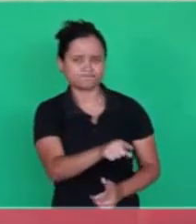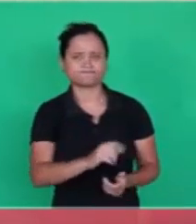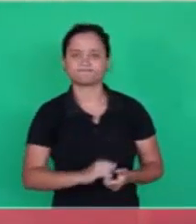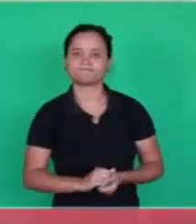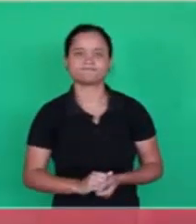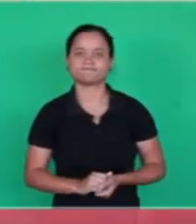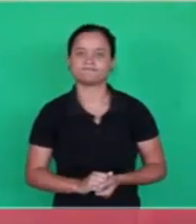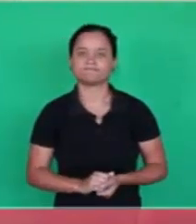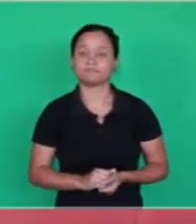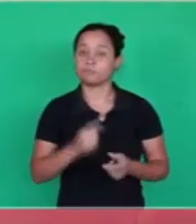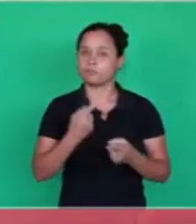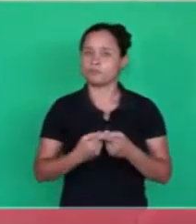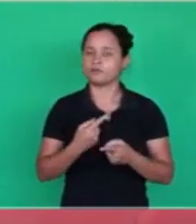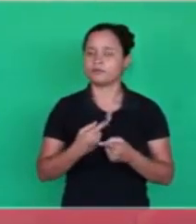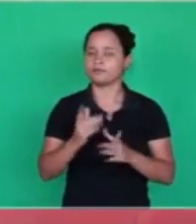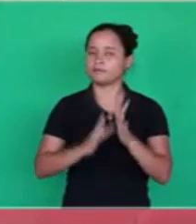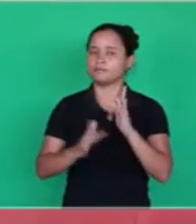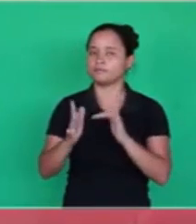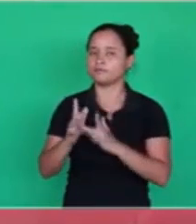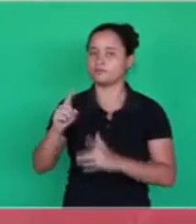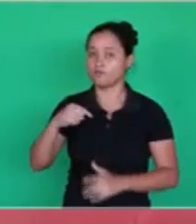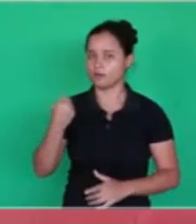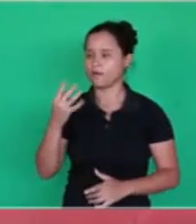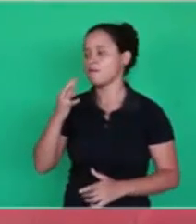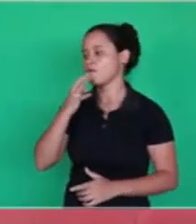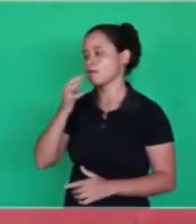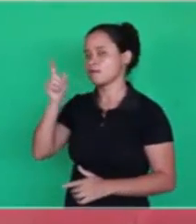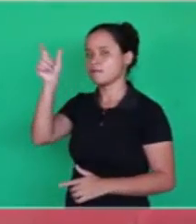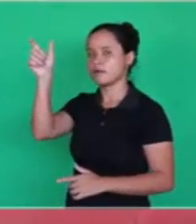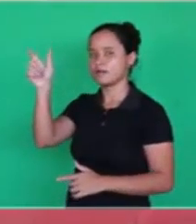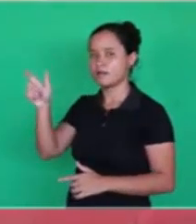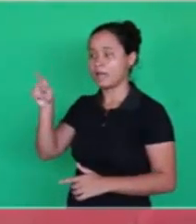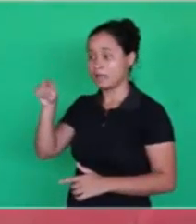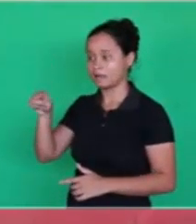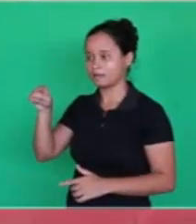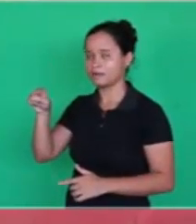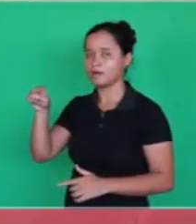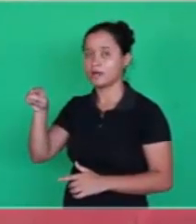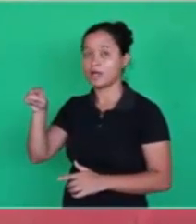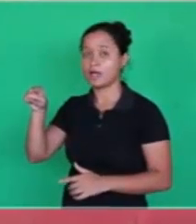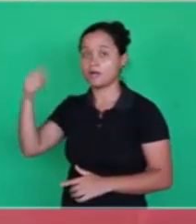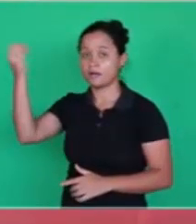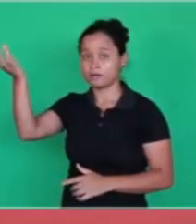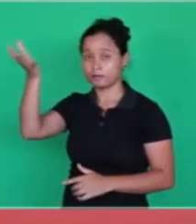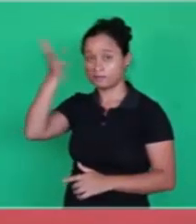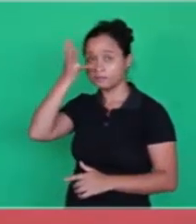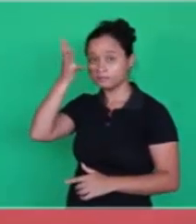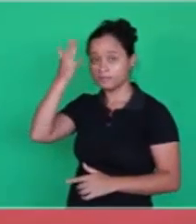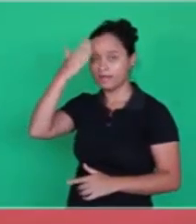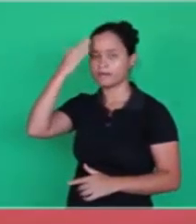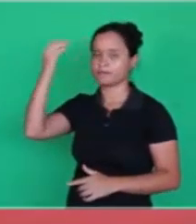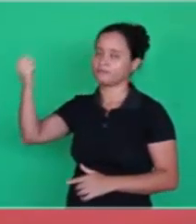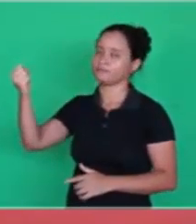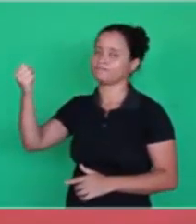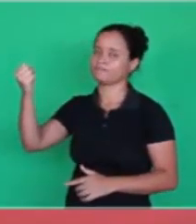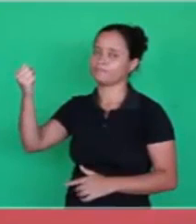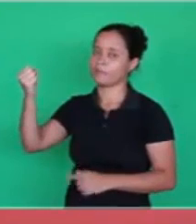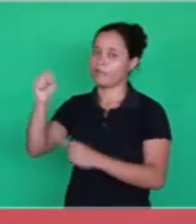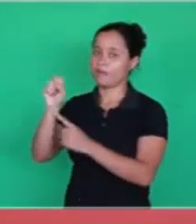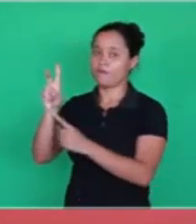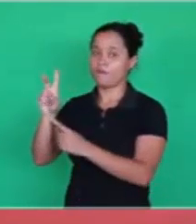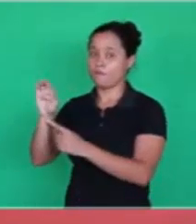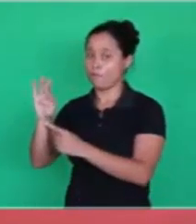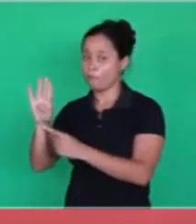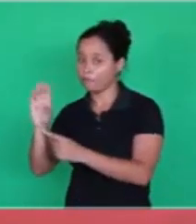here. Because this Jesus we know is the one who reveals himself, the wisdom of God, the word of God. He